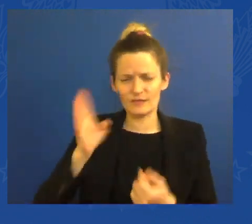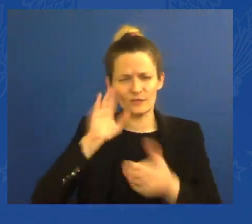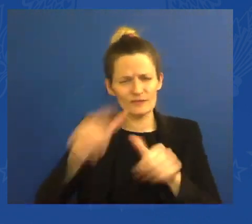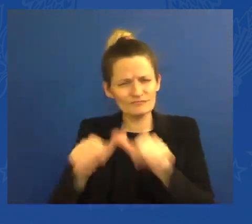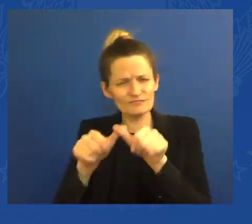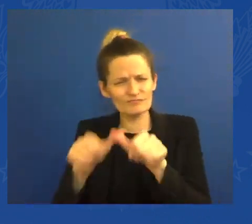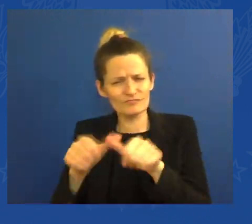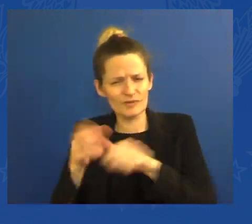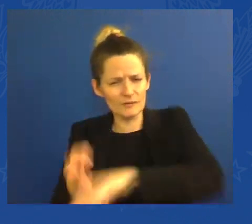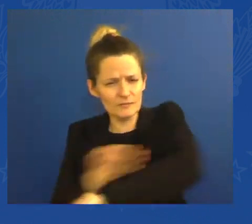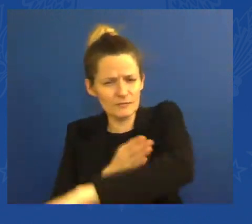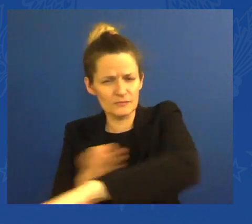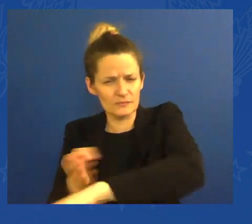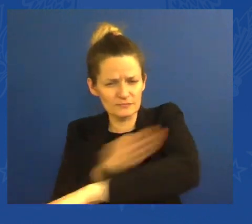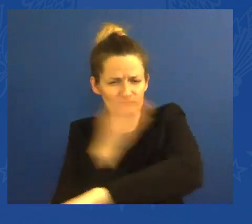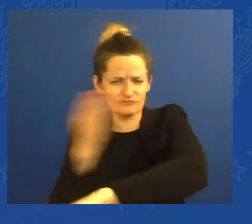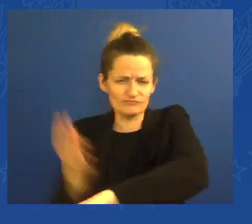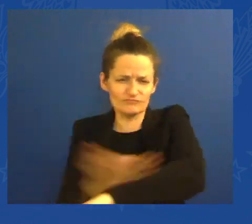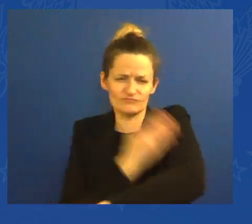let's meet this moment together.